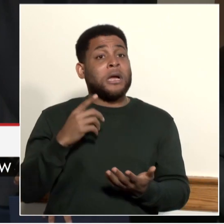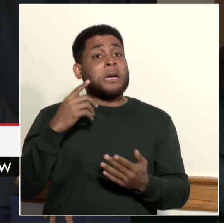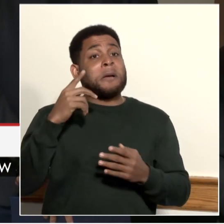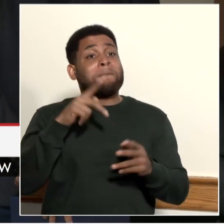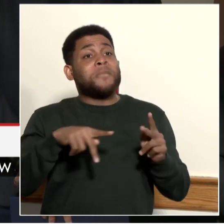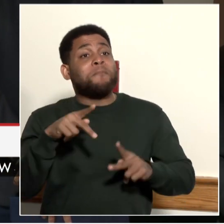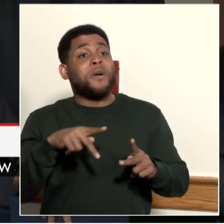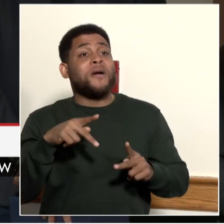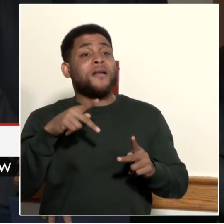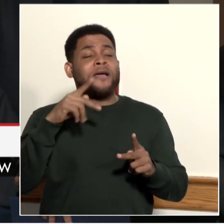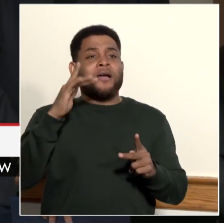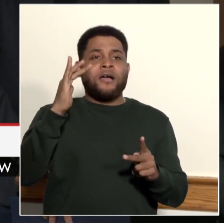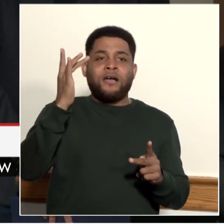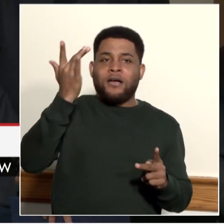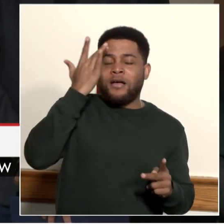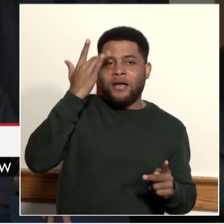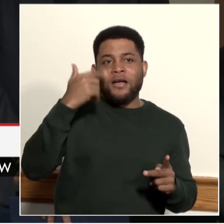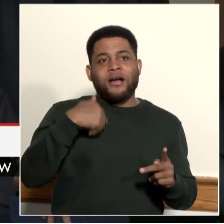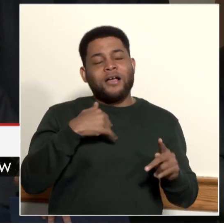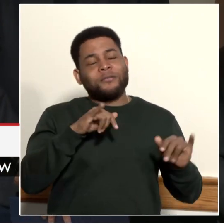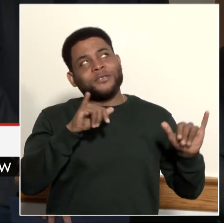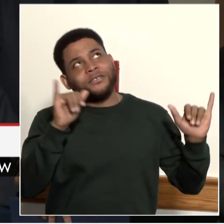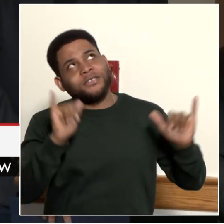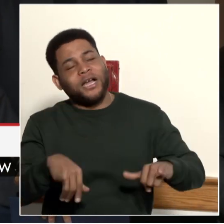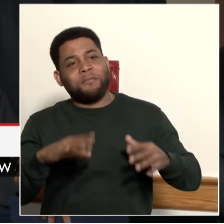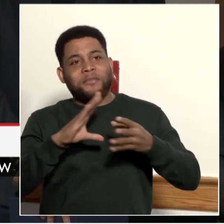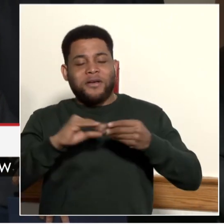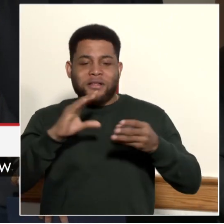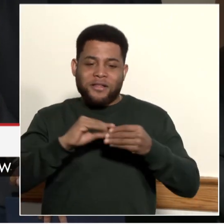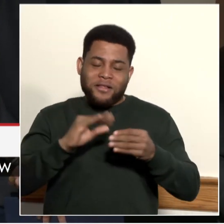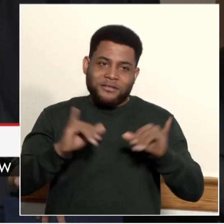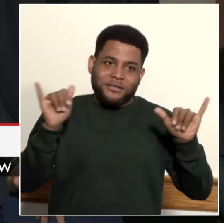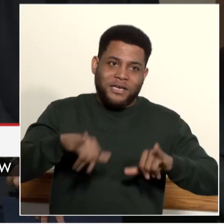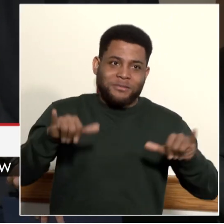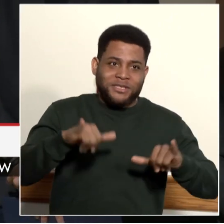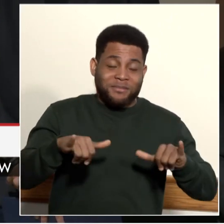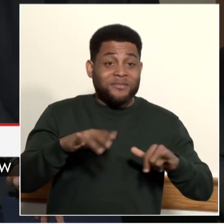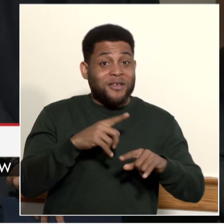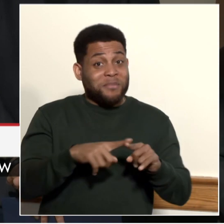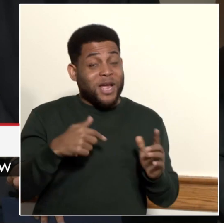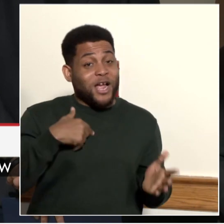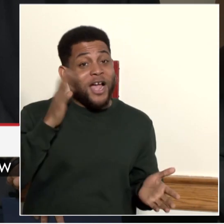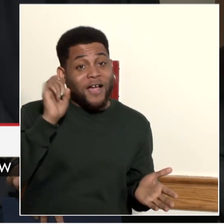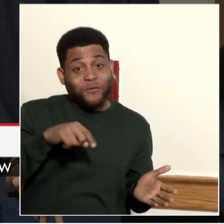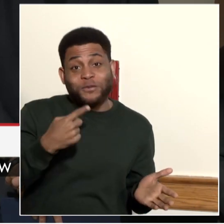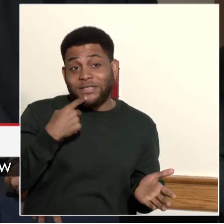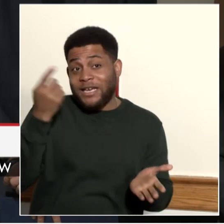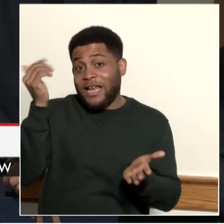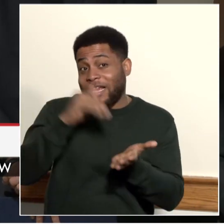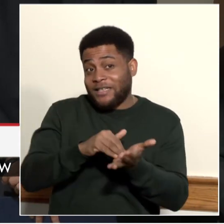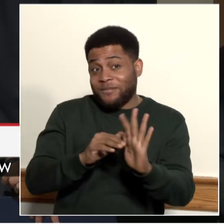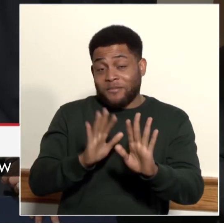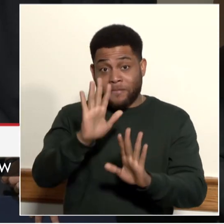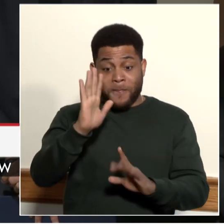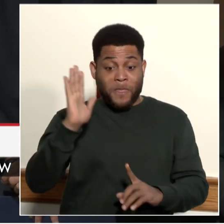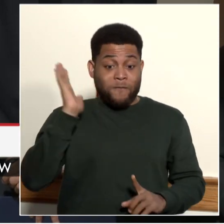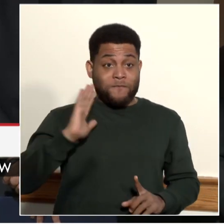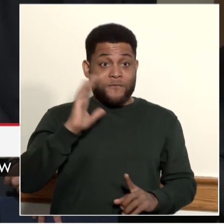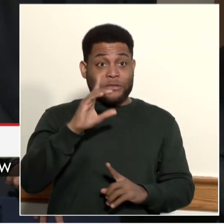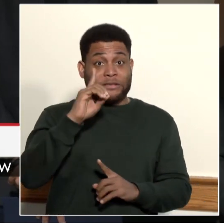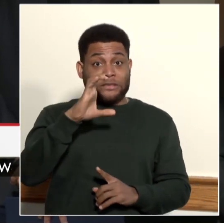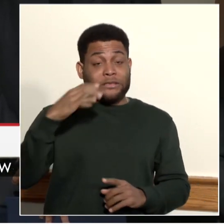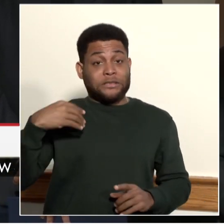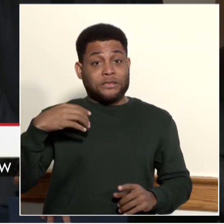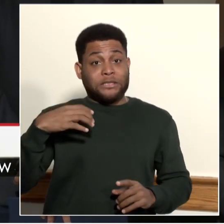story, but I will never get tired of it. Um, because when I was your council member, maybe you guys weren't born